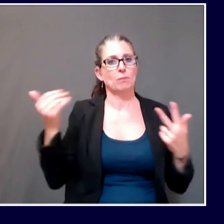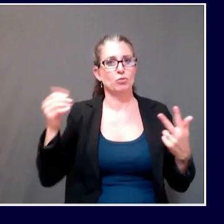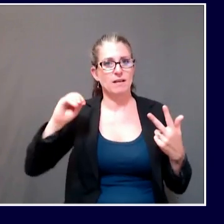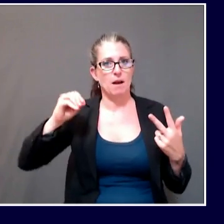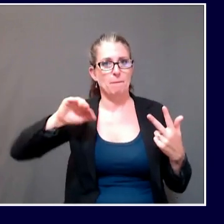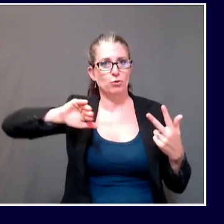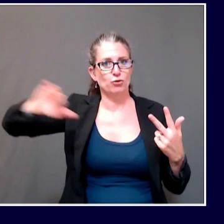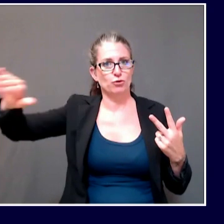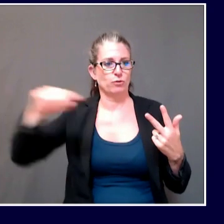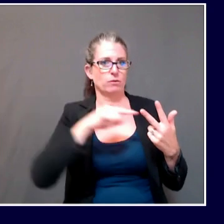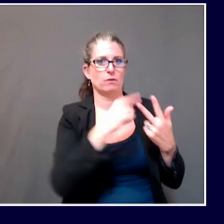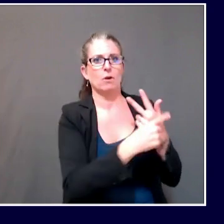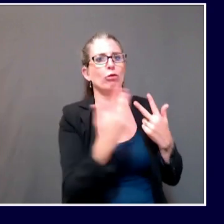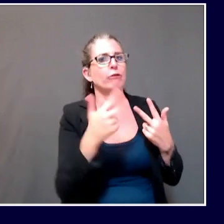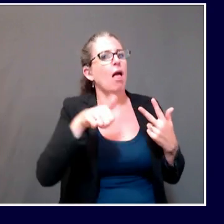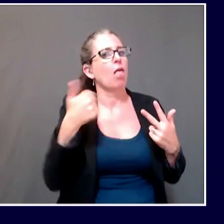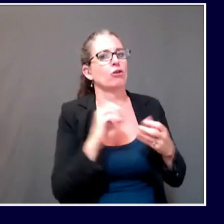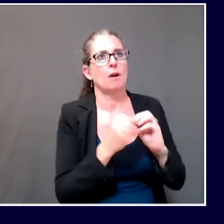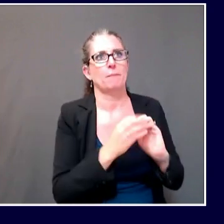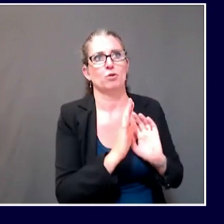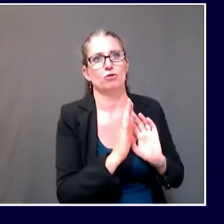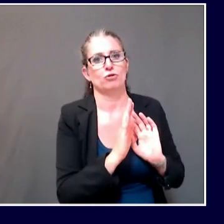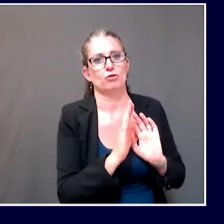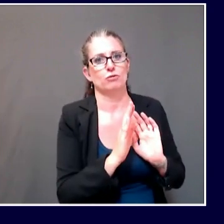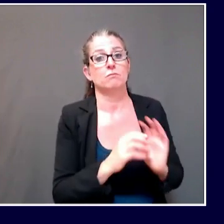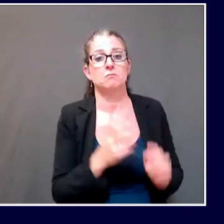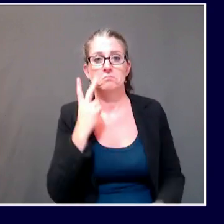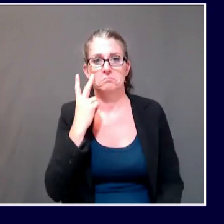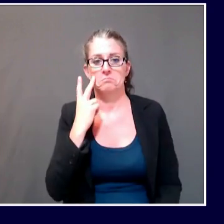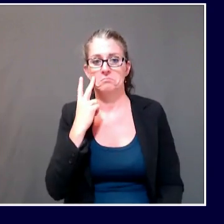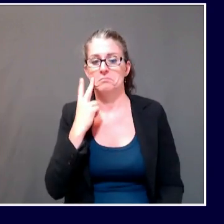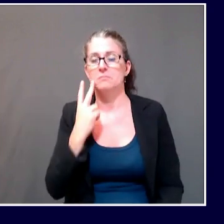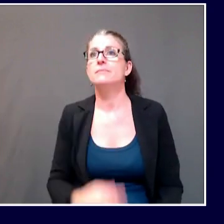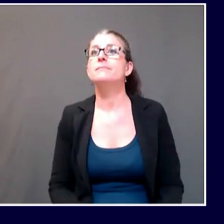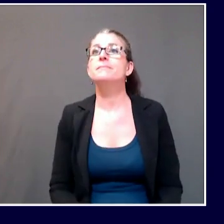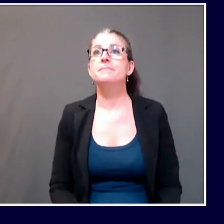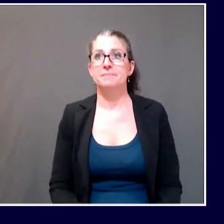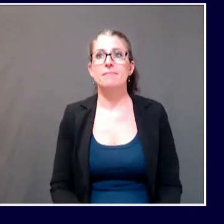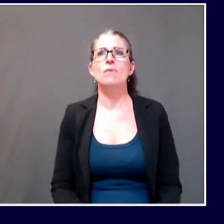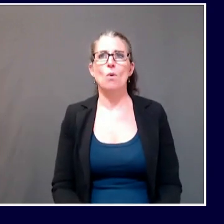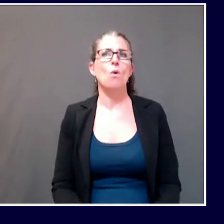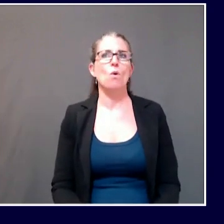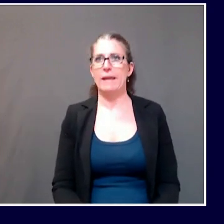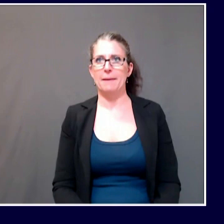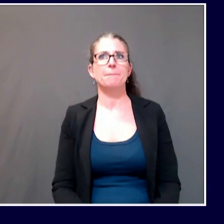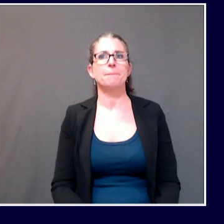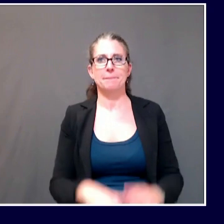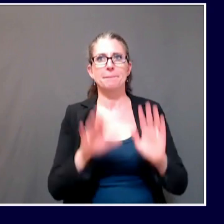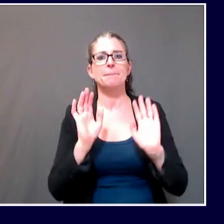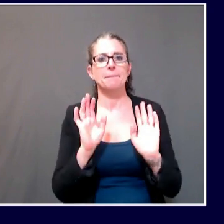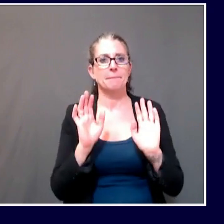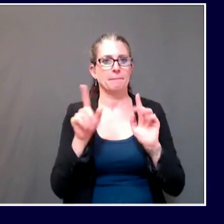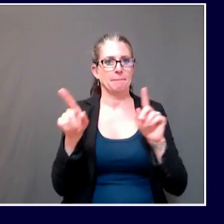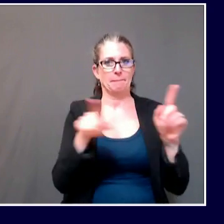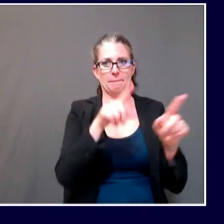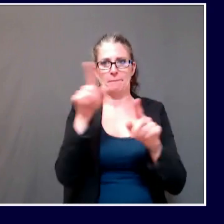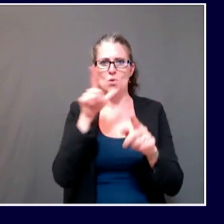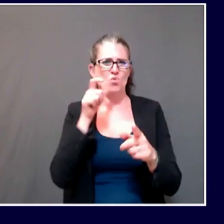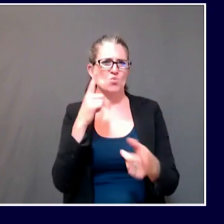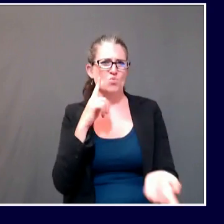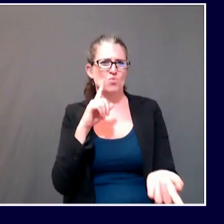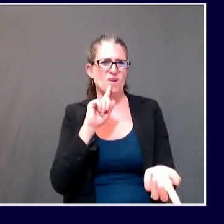this goes to, but are law enforcement personnel required to wear masks while they're working in Maine, or is that left up to the individual